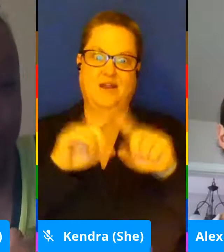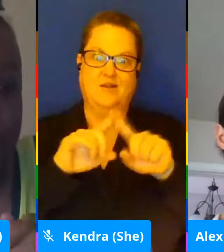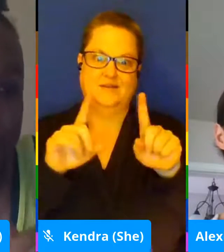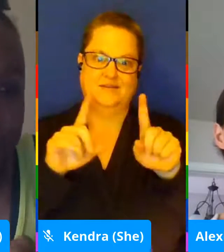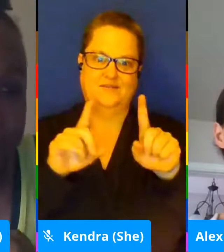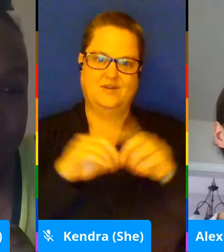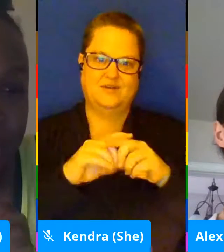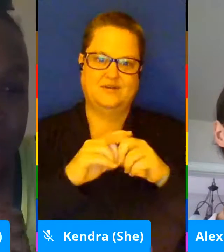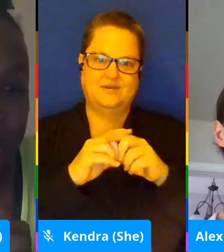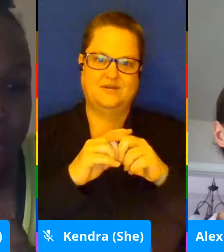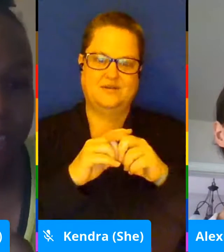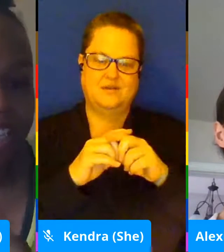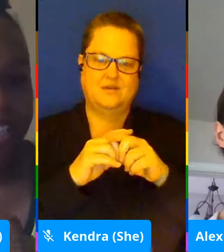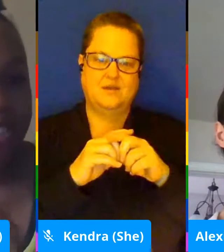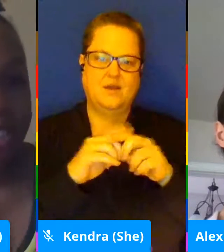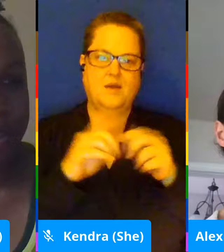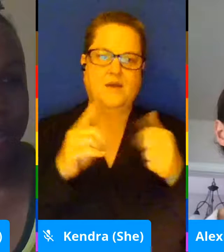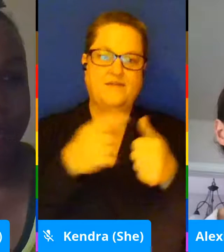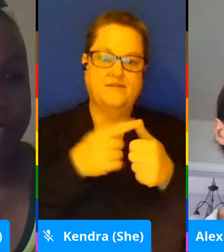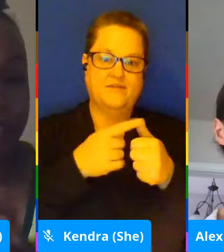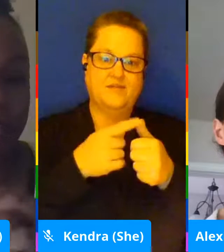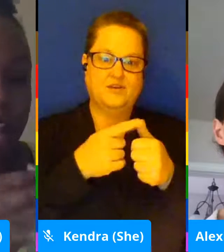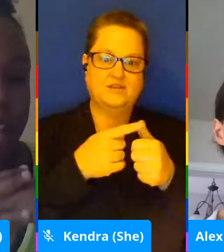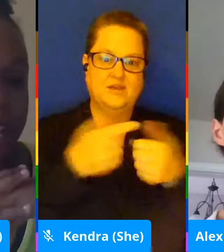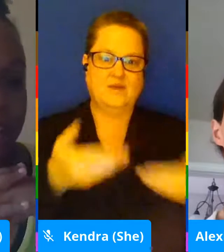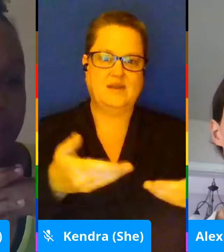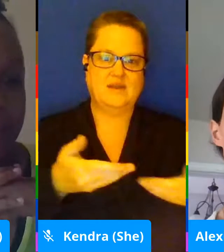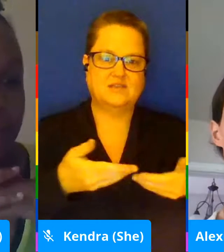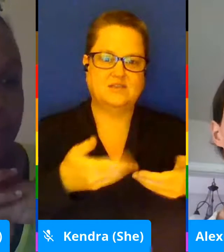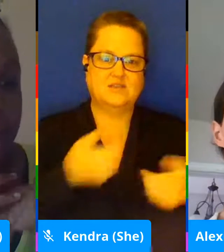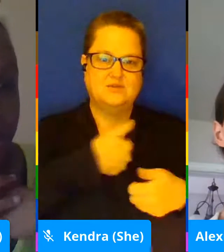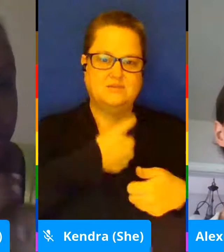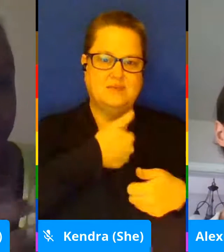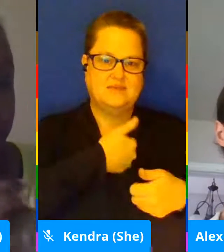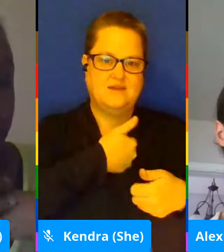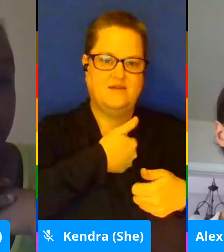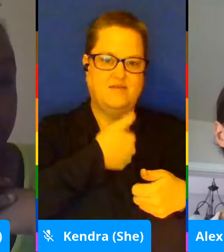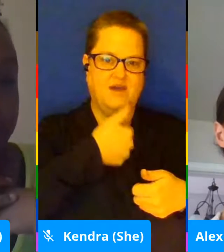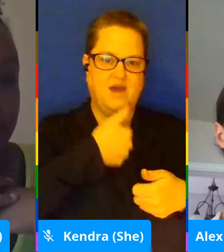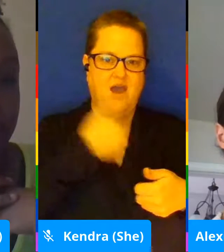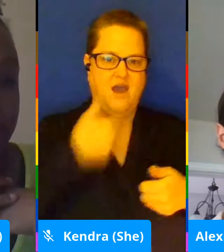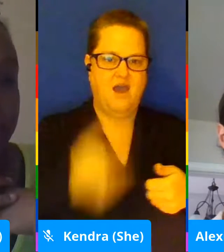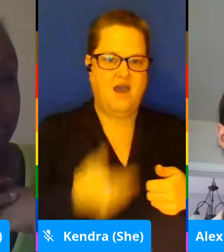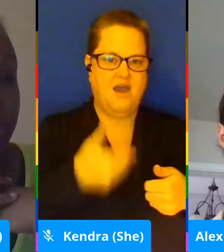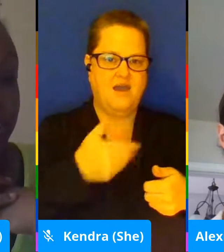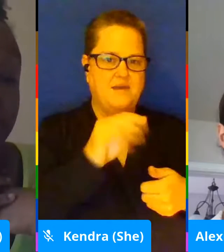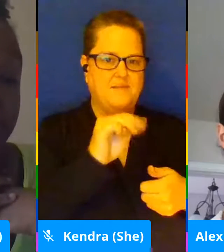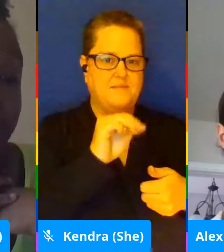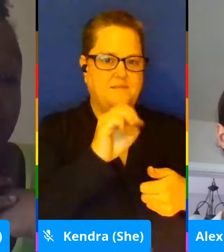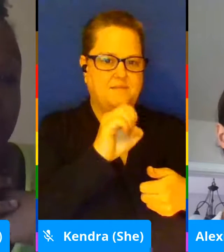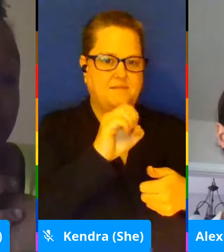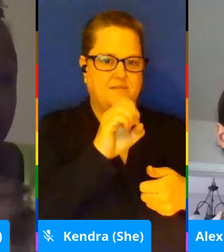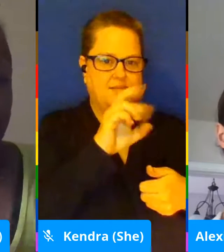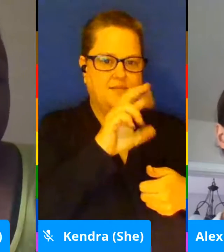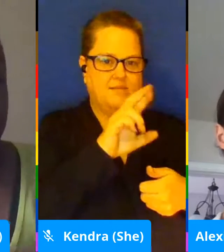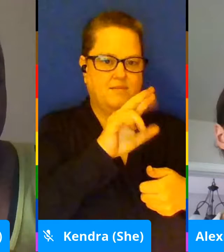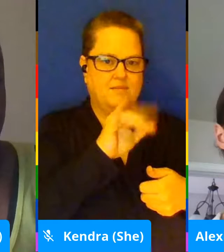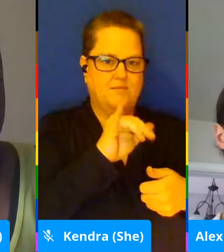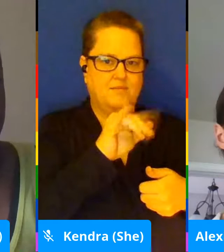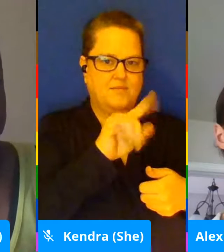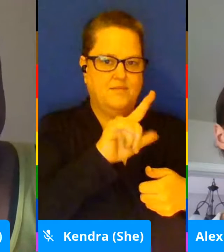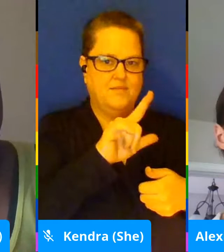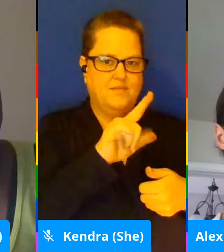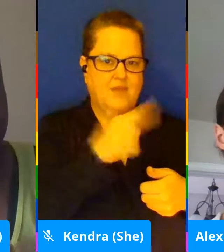But first I wanted to introduce myself. I am Meryl. I am the director of